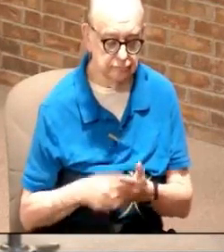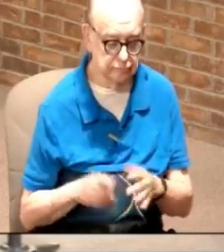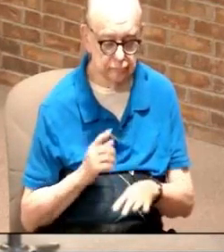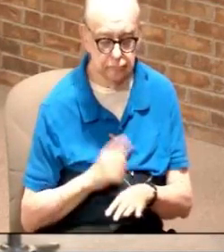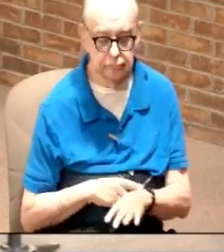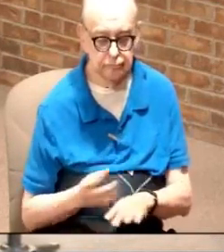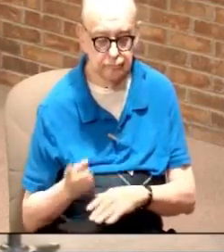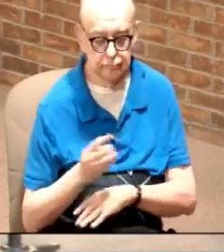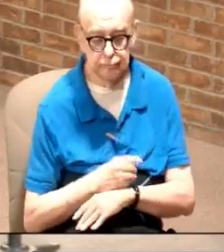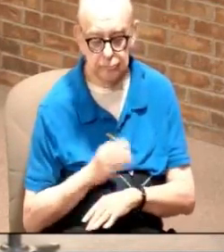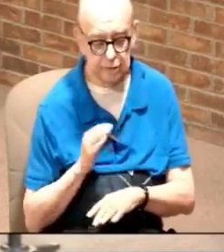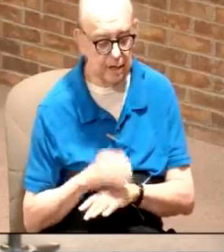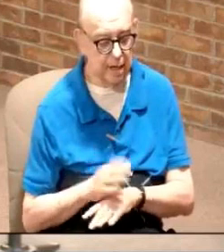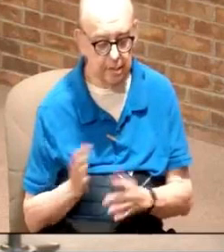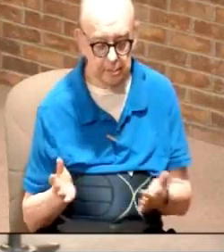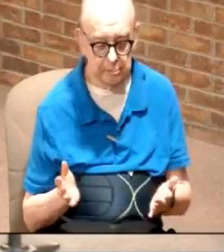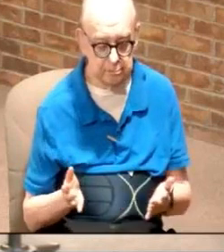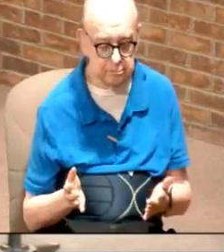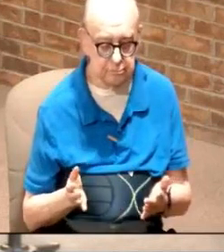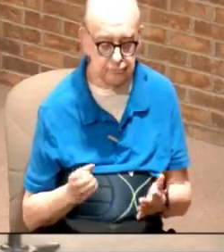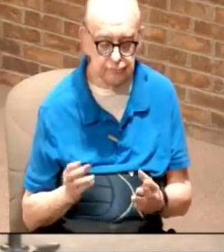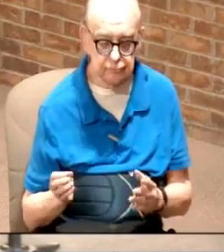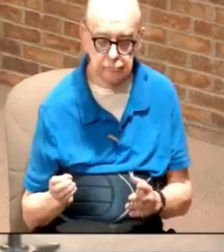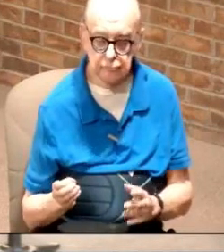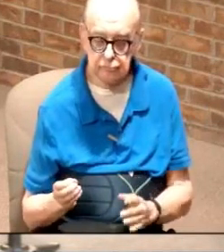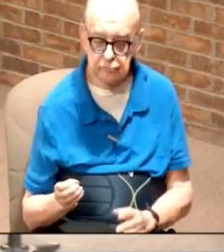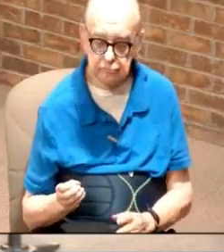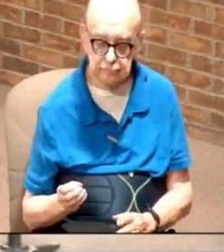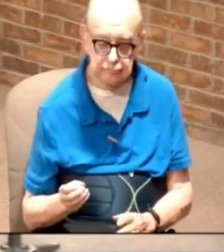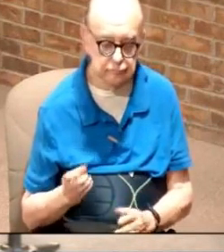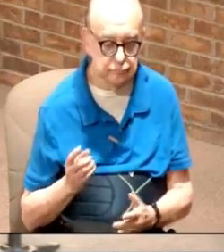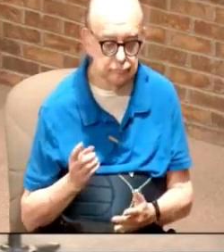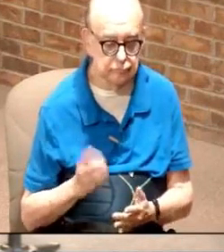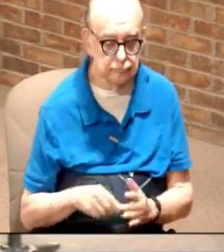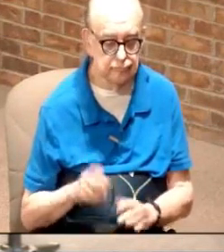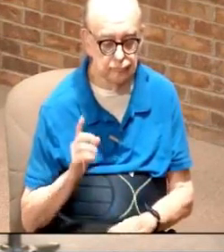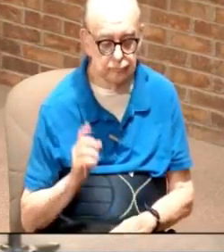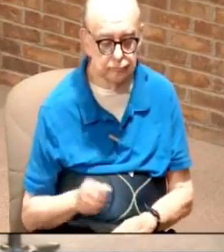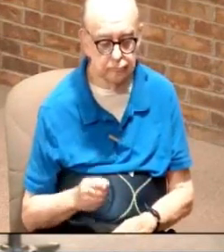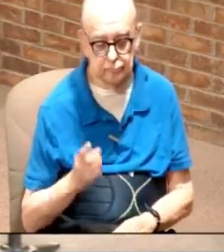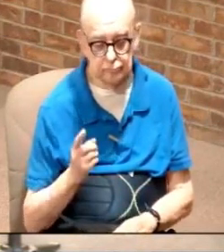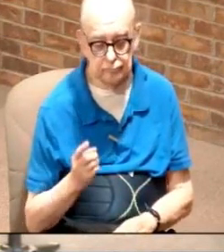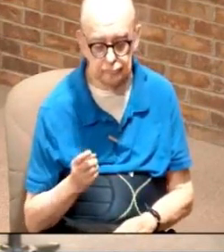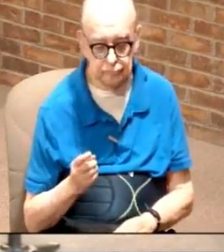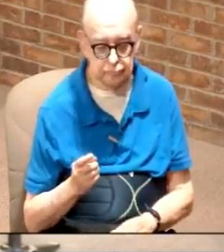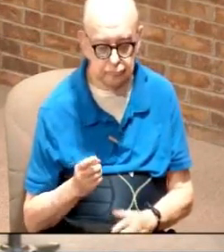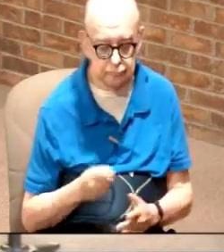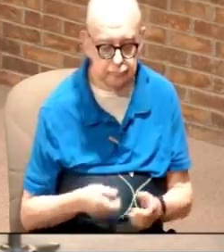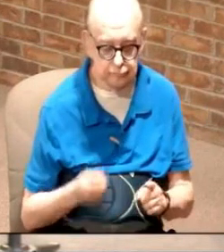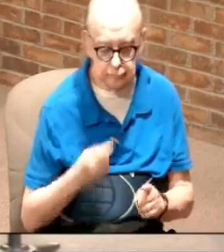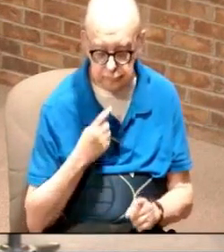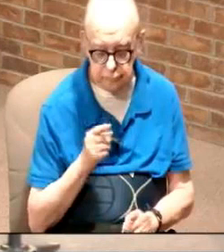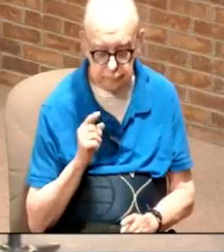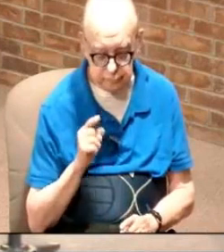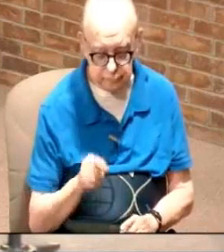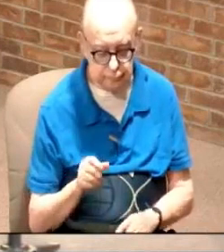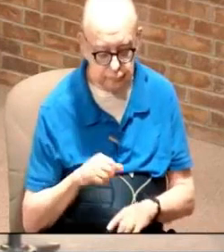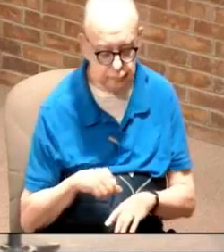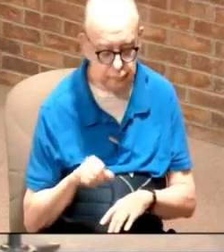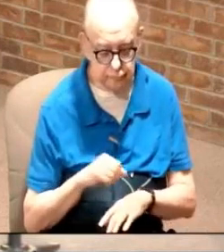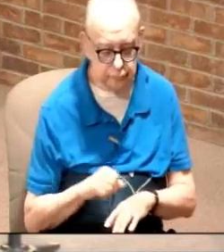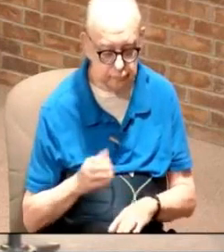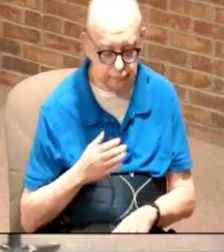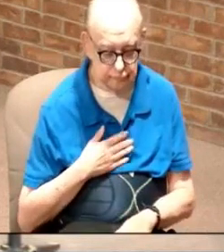time of the day or anything else and so what we need to understand is when he says that you anointed